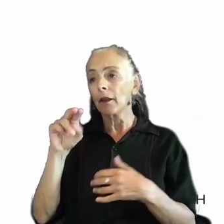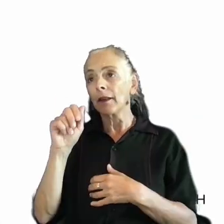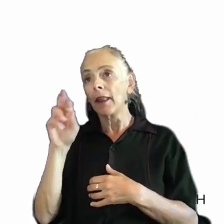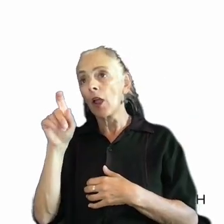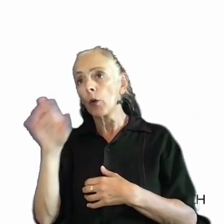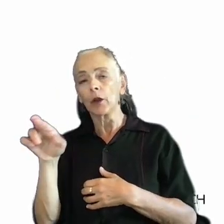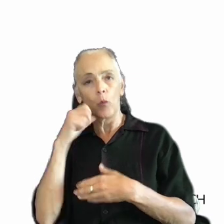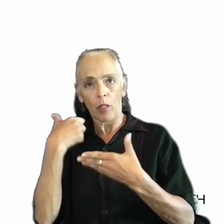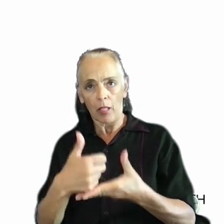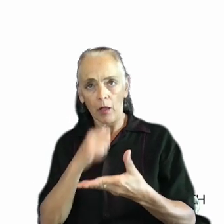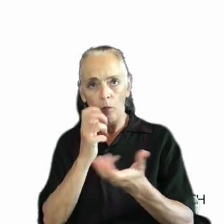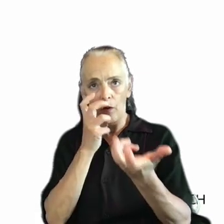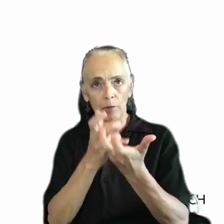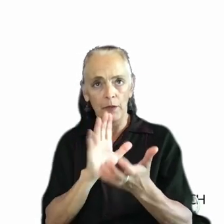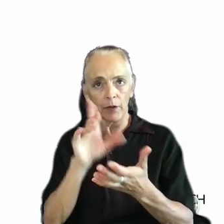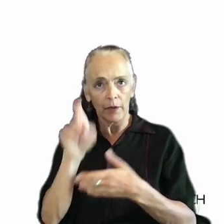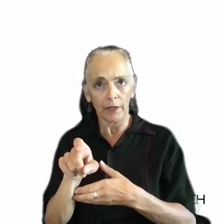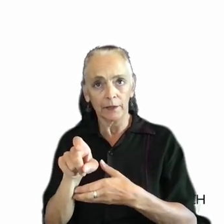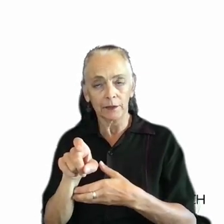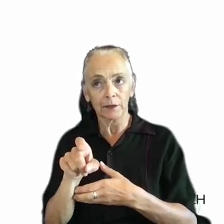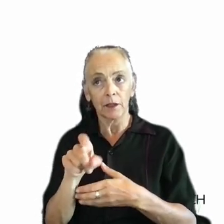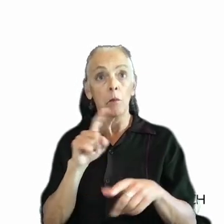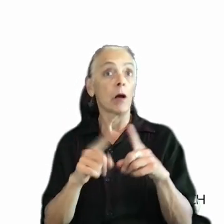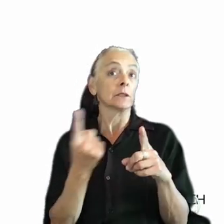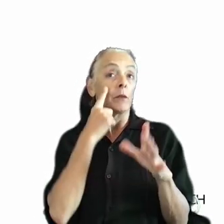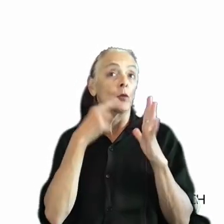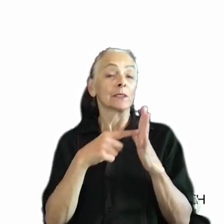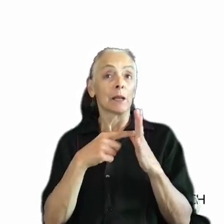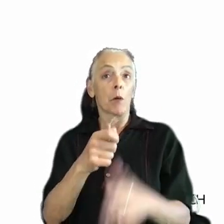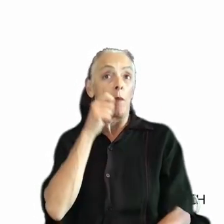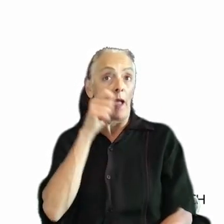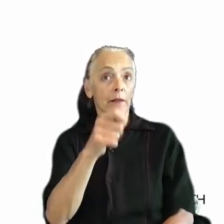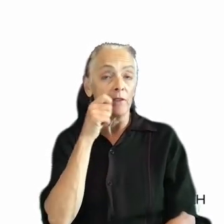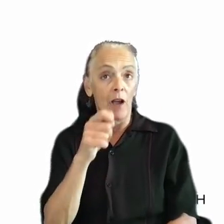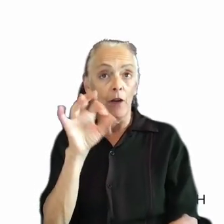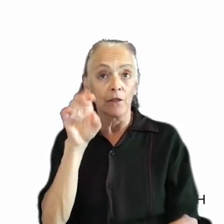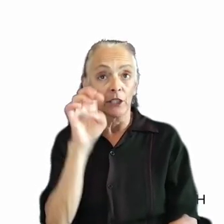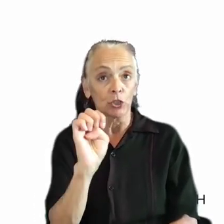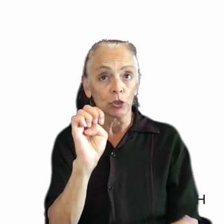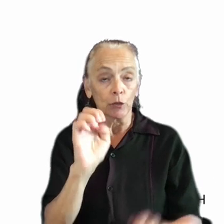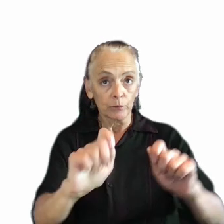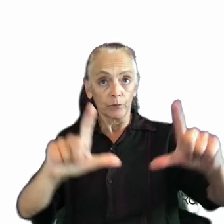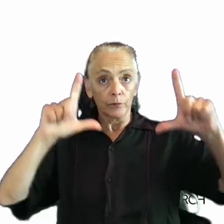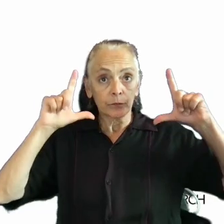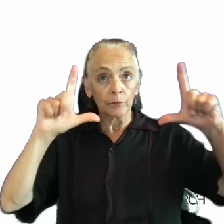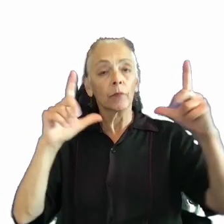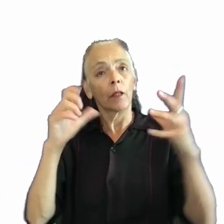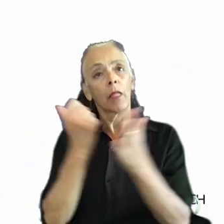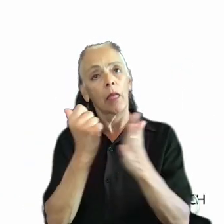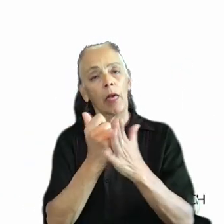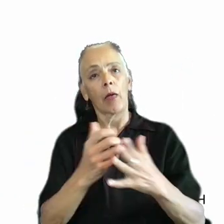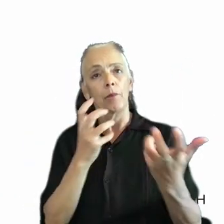and it's not going to meet their needs, but potentially something like a magnifier feature might do a better job of meeting their needs.